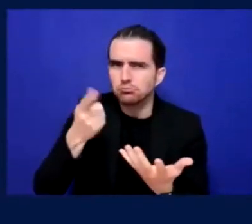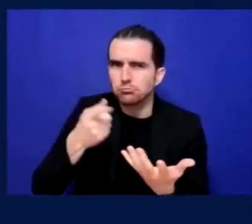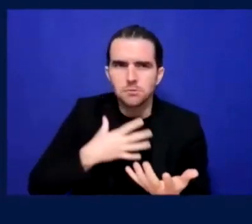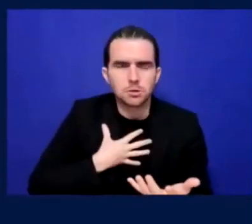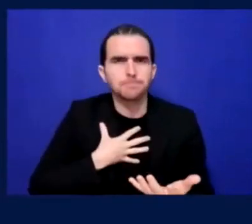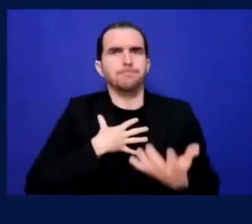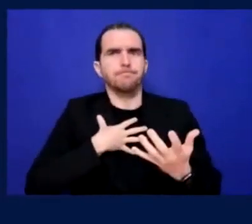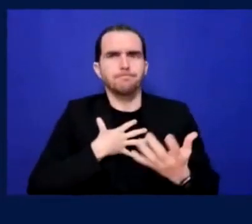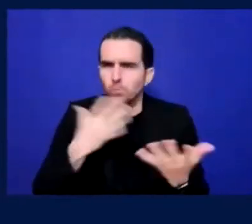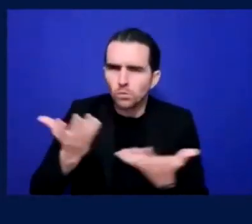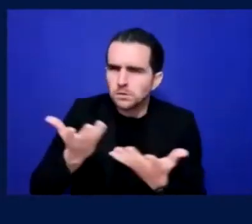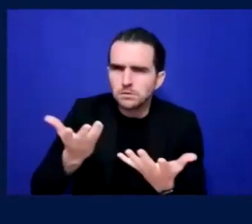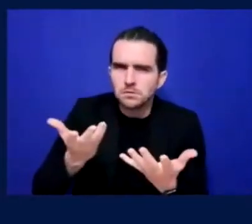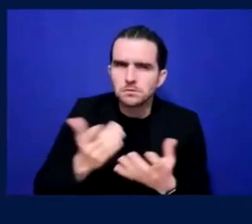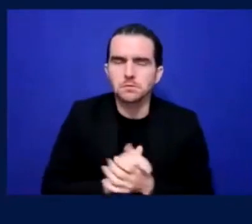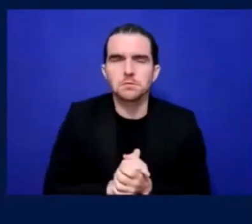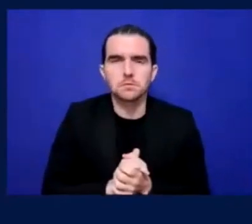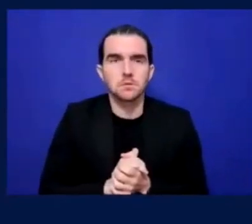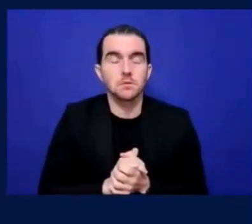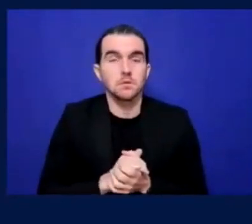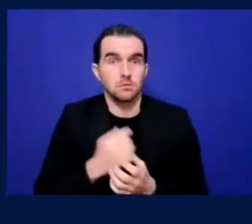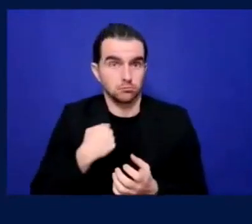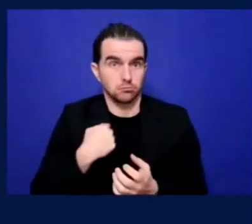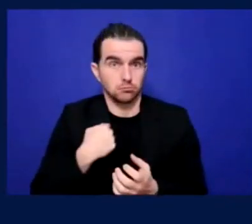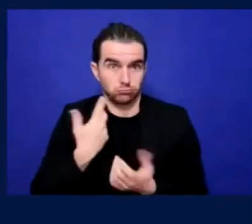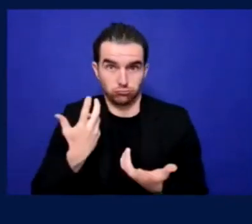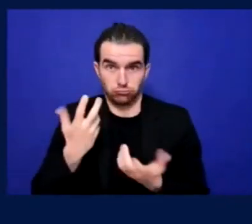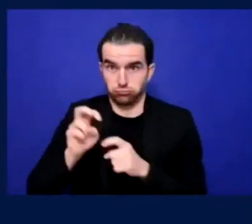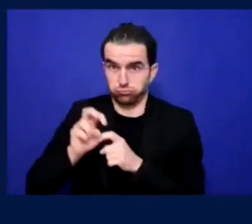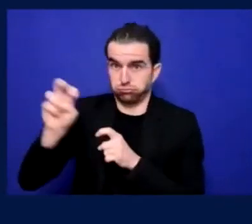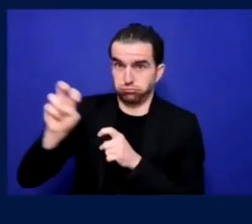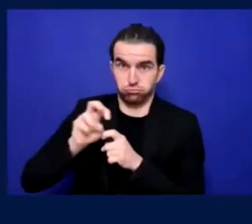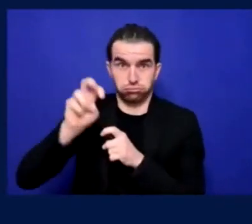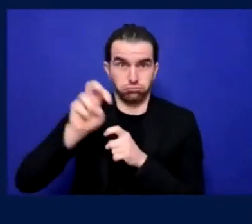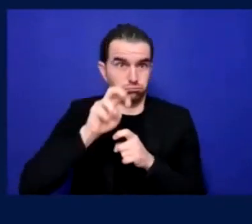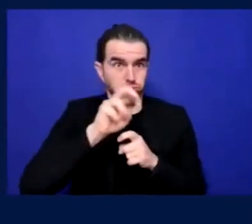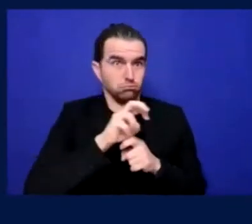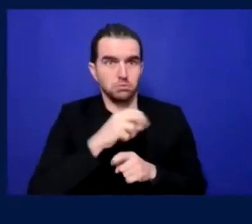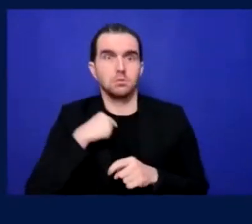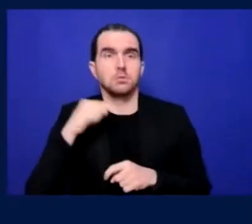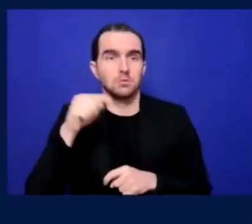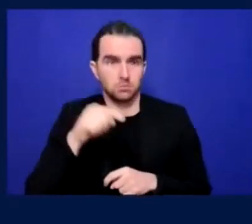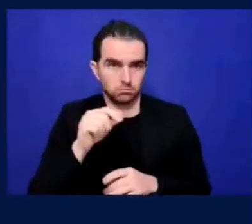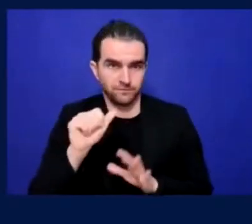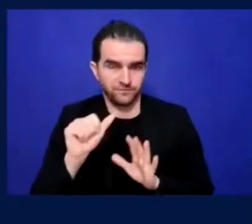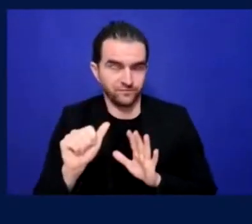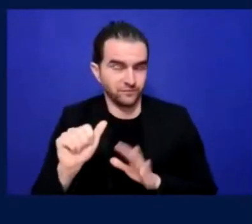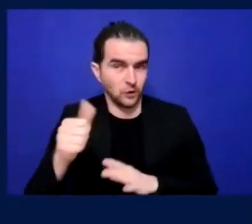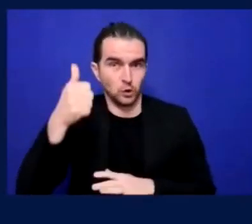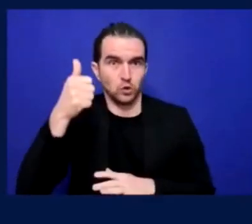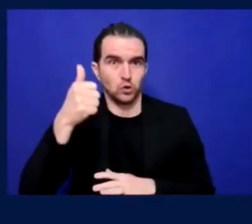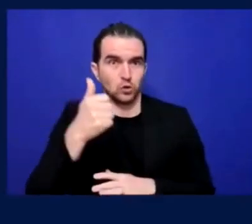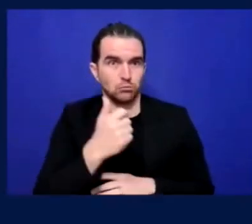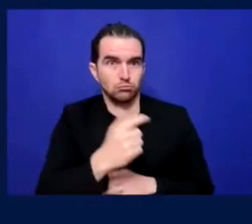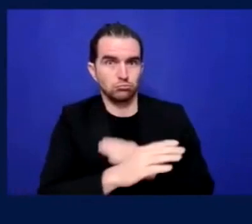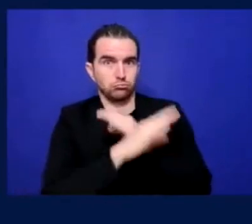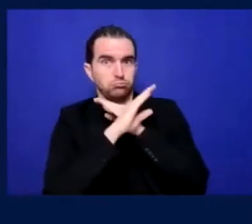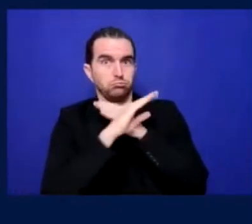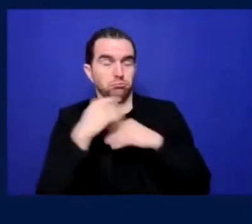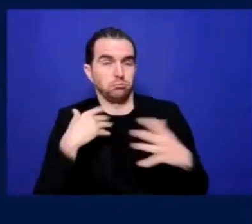for one of, one of the big, I wouldn't, I wouldn't say who it was, but it was one of the big clubs in Scotland. And I